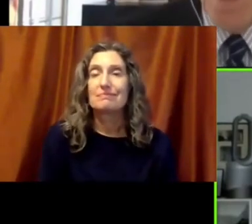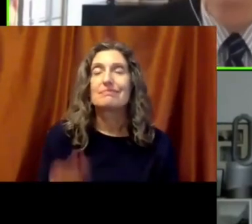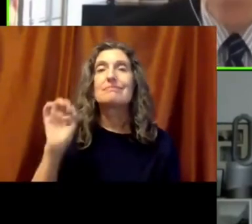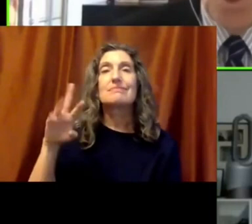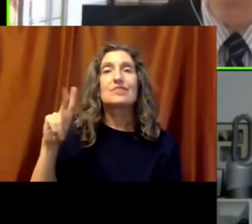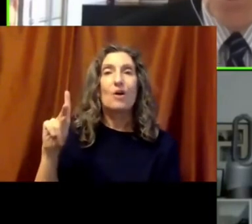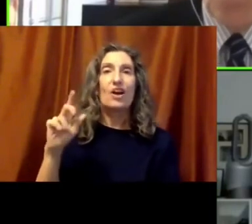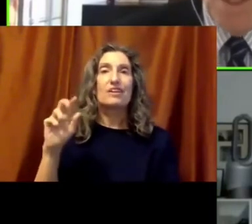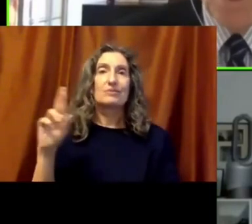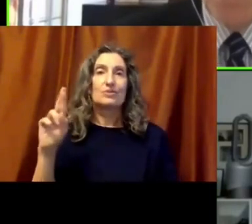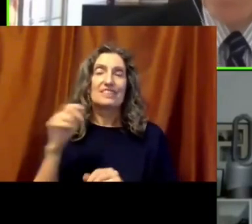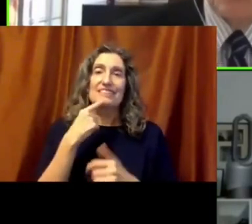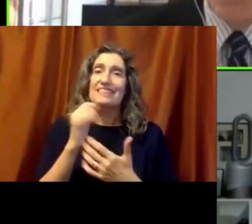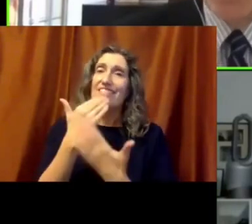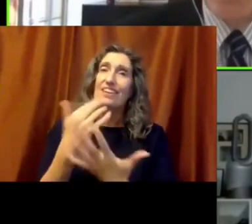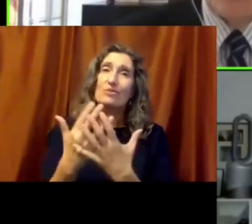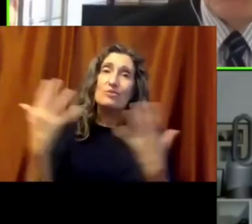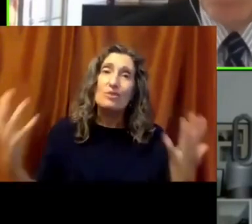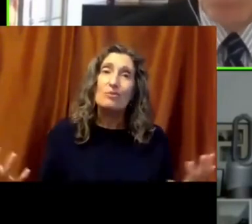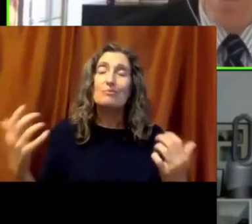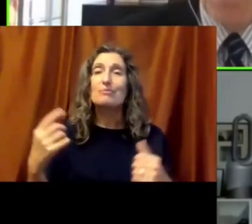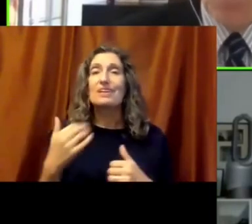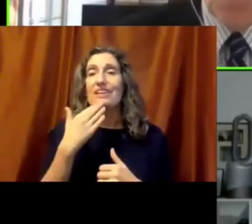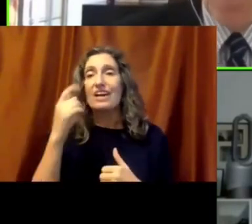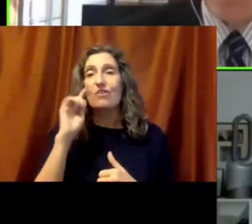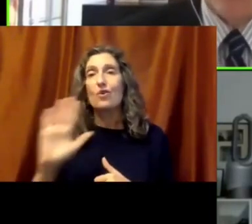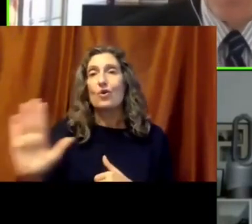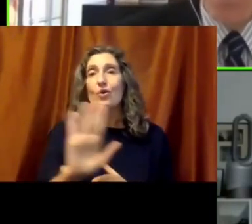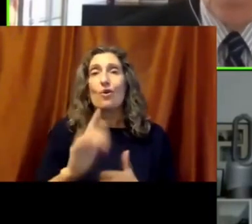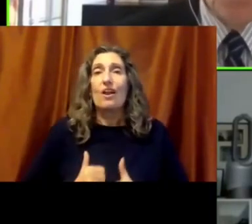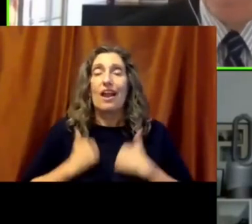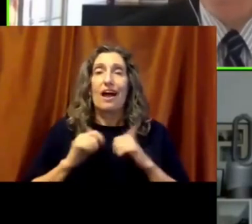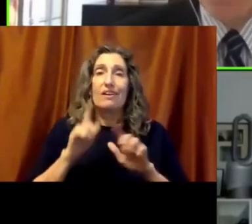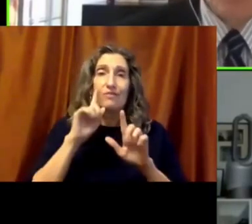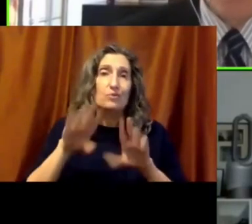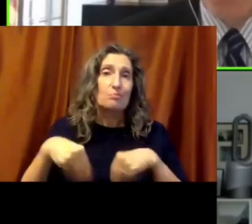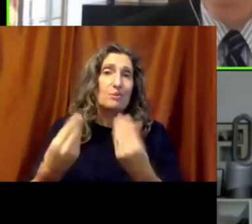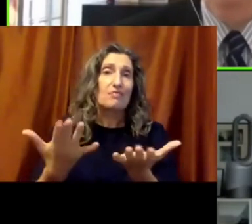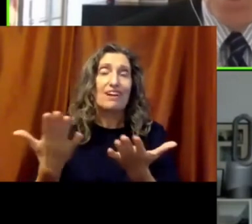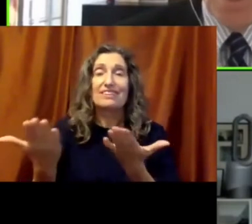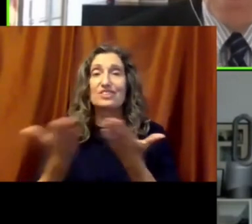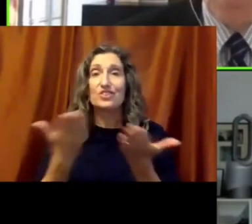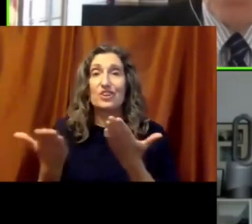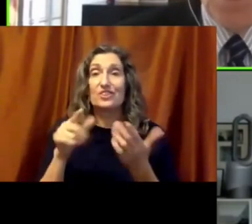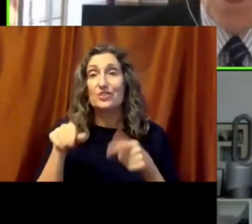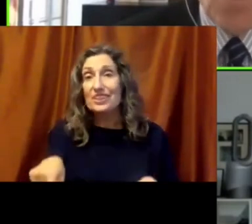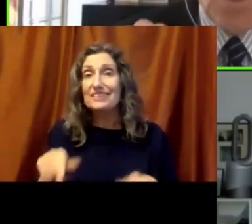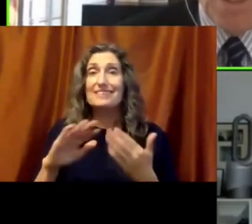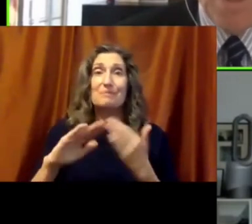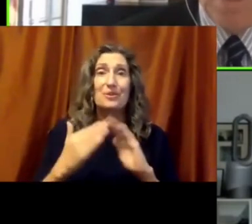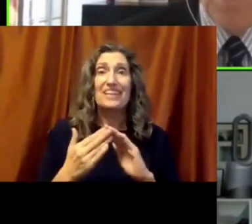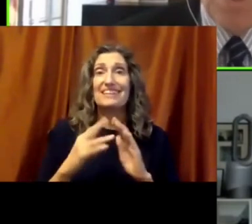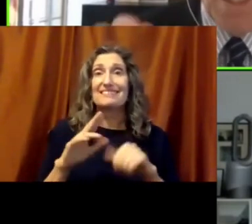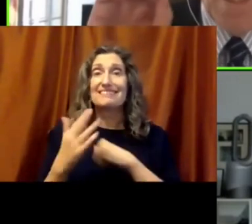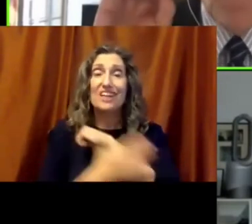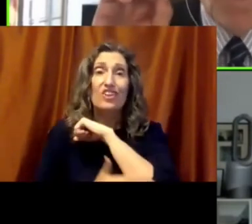Thank you both so much. Thank you for your life of service to our community and to the nation and the planet. But thank you for